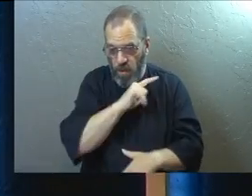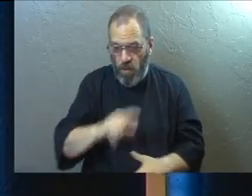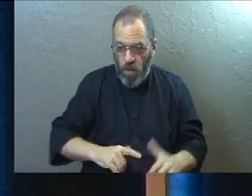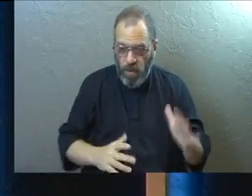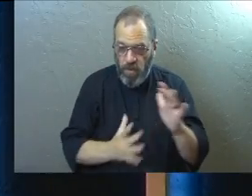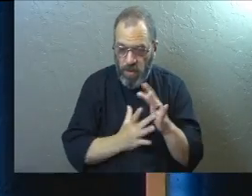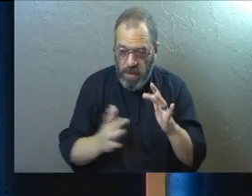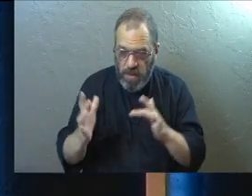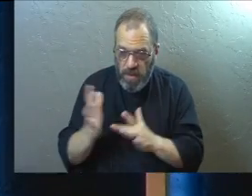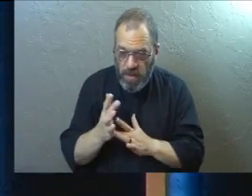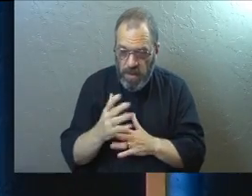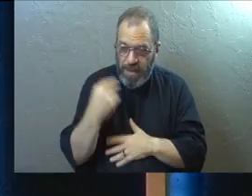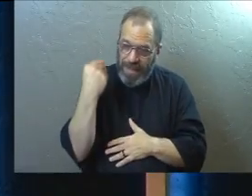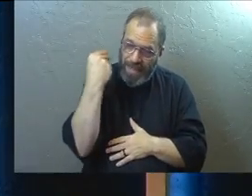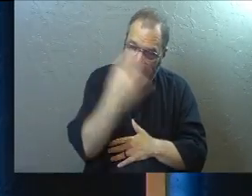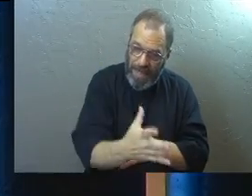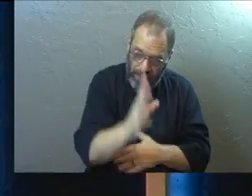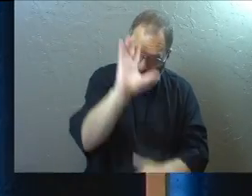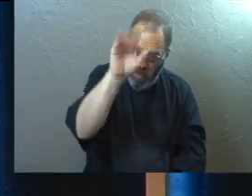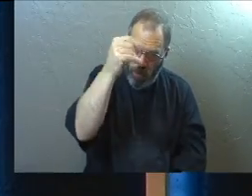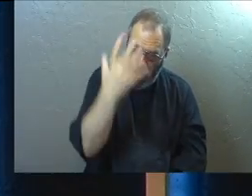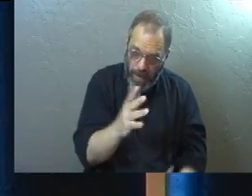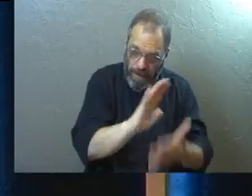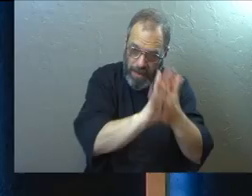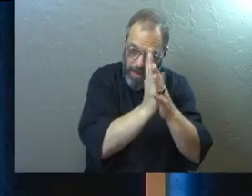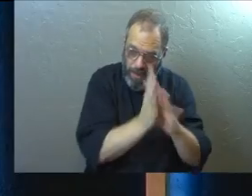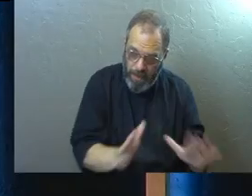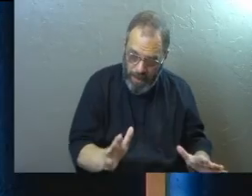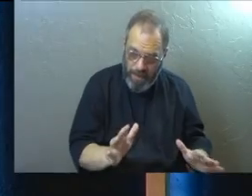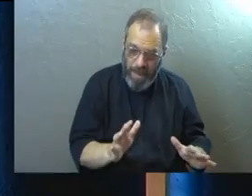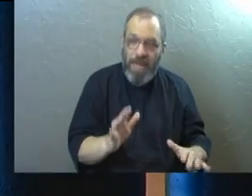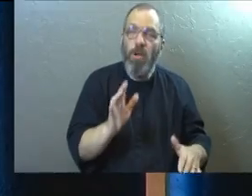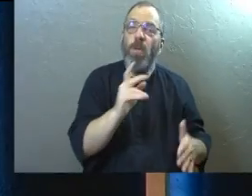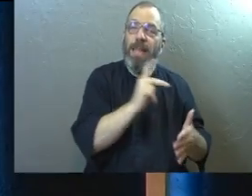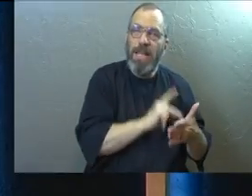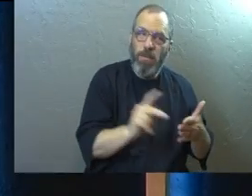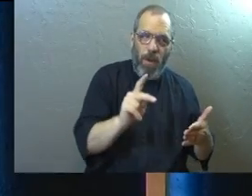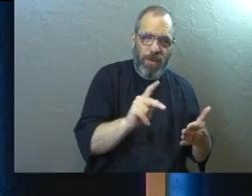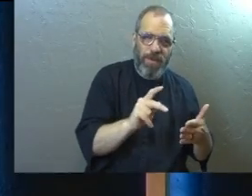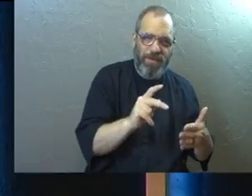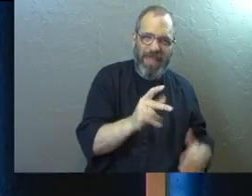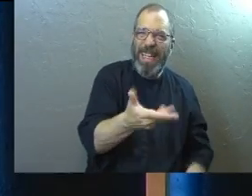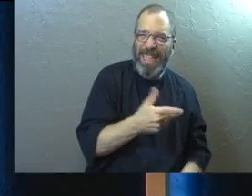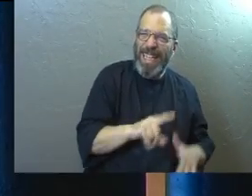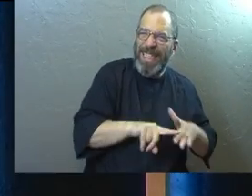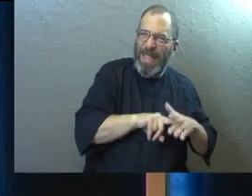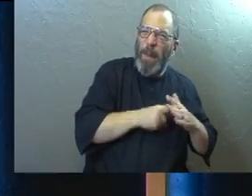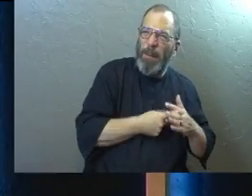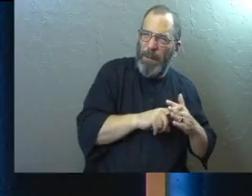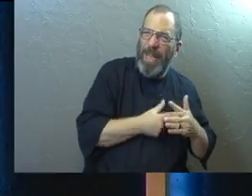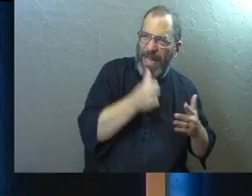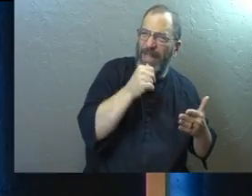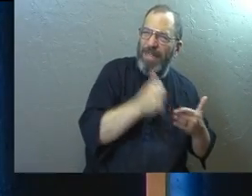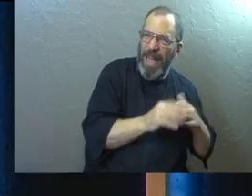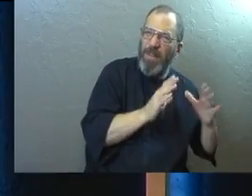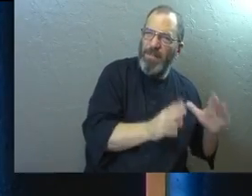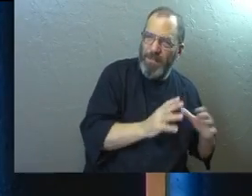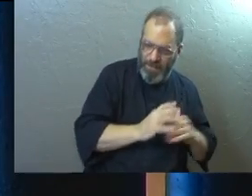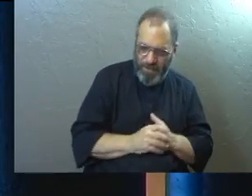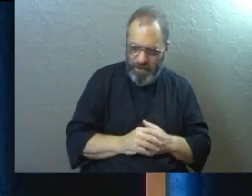Lord Jesus Christ give you grace and peace. So that's his intro. That's the beginning of his letter.